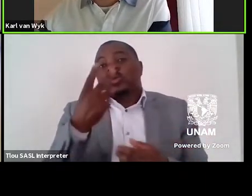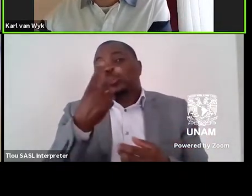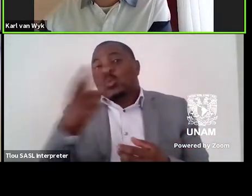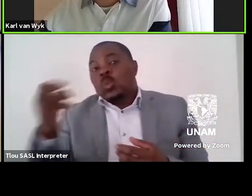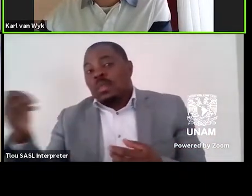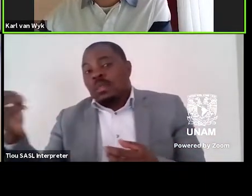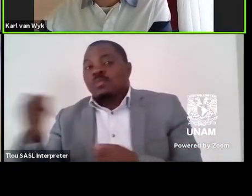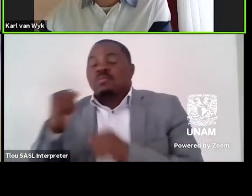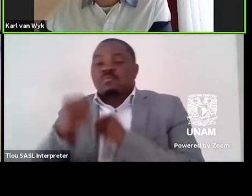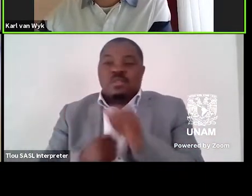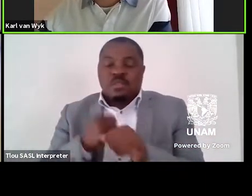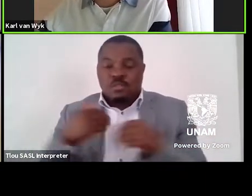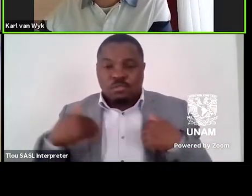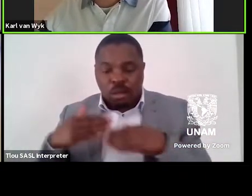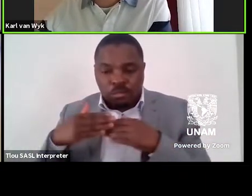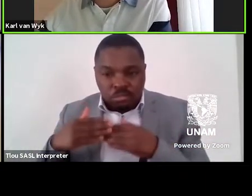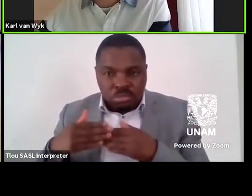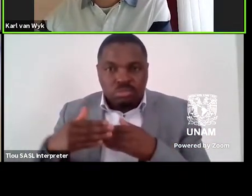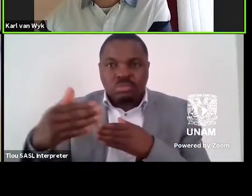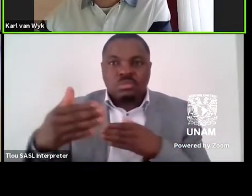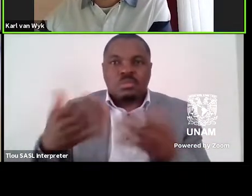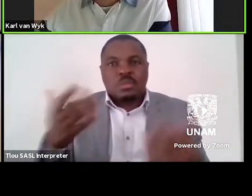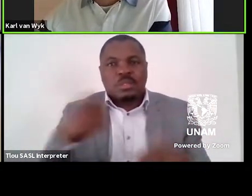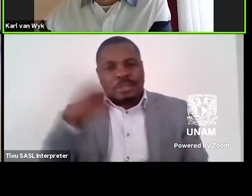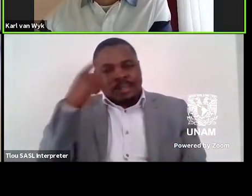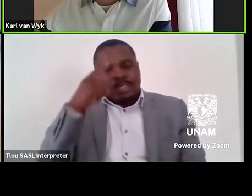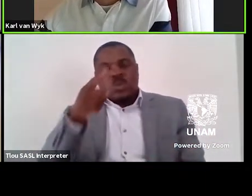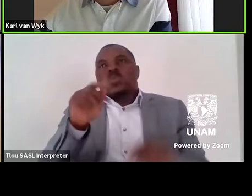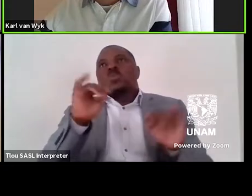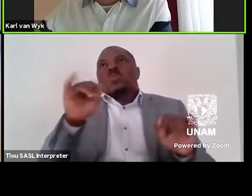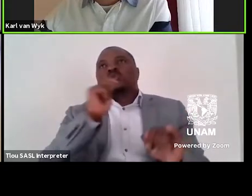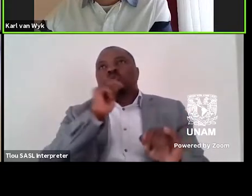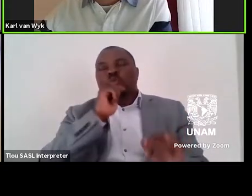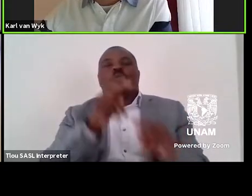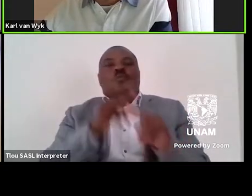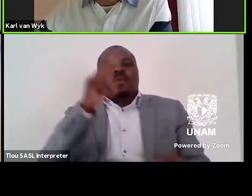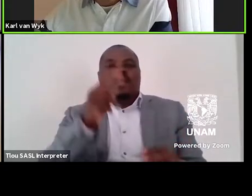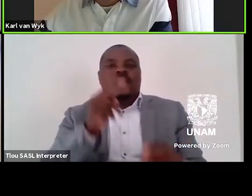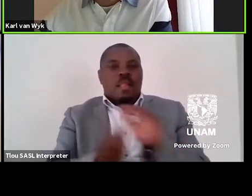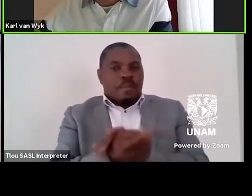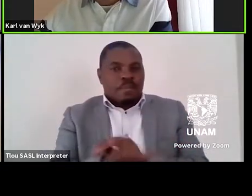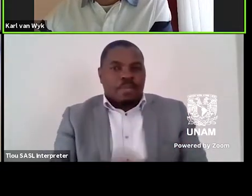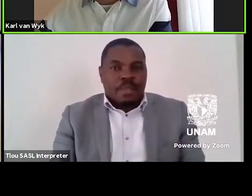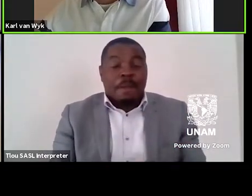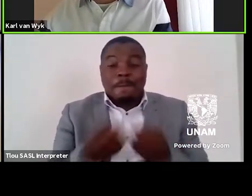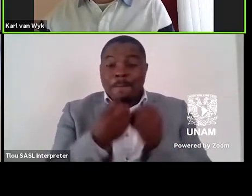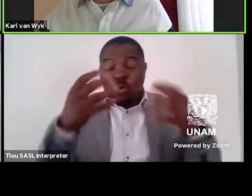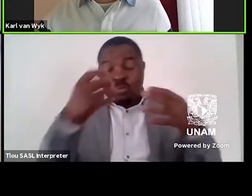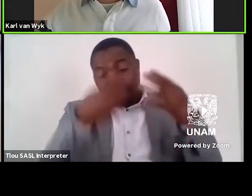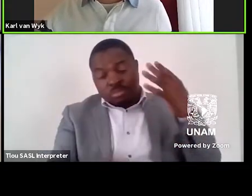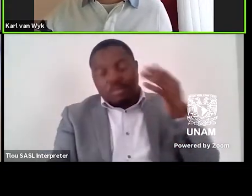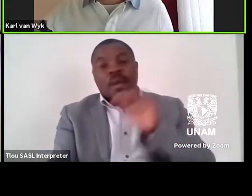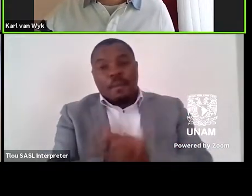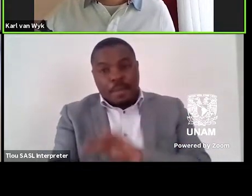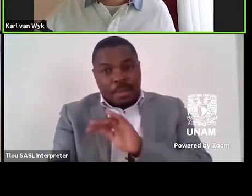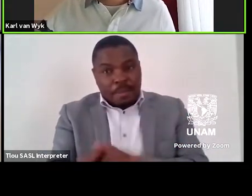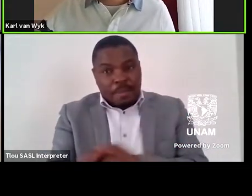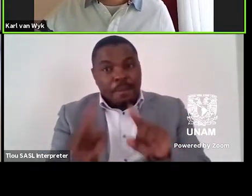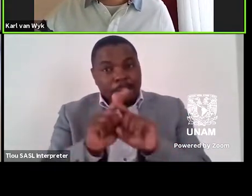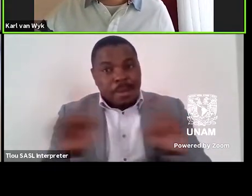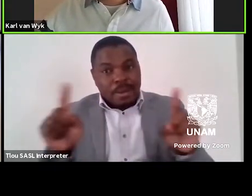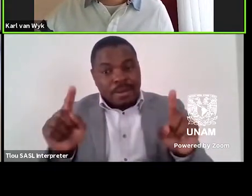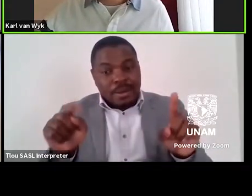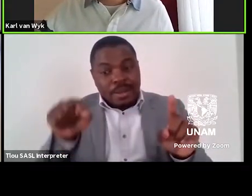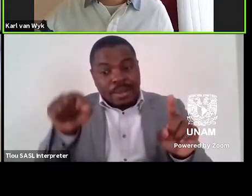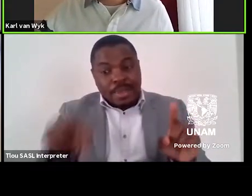with hope, came to its apocalyptic finality. Much of this did happen, of course, except the last part.